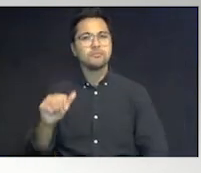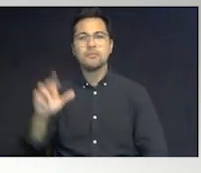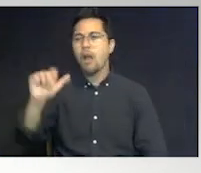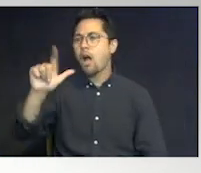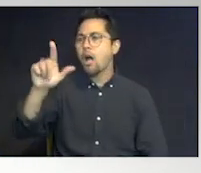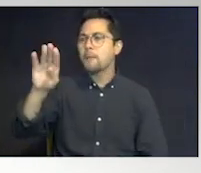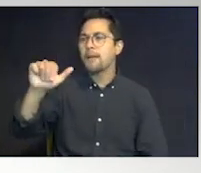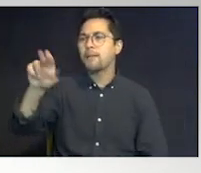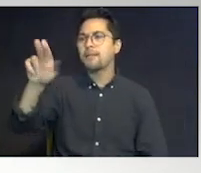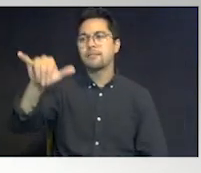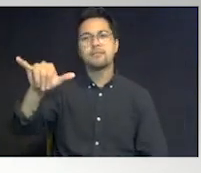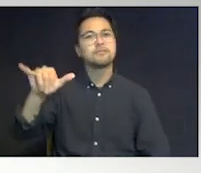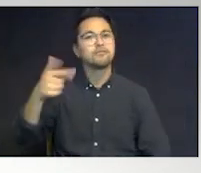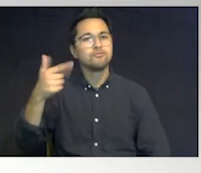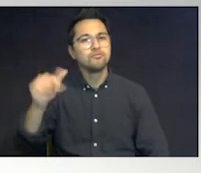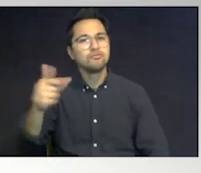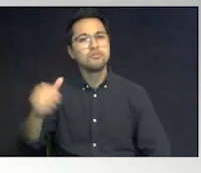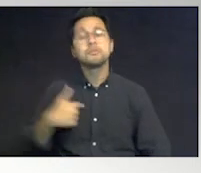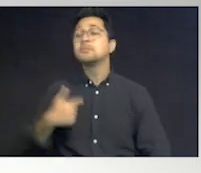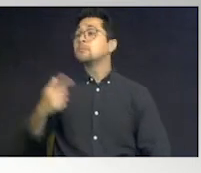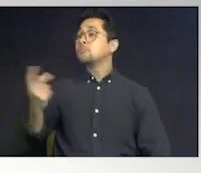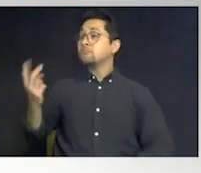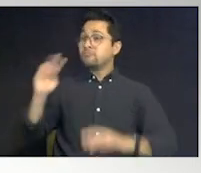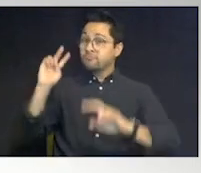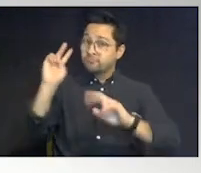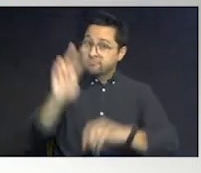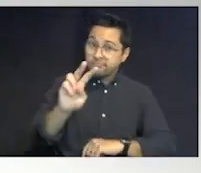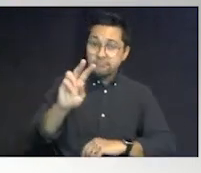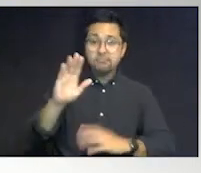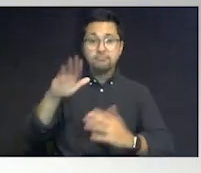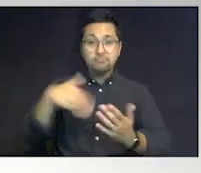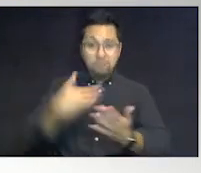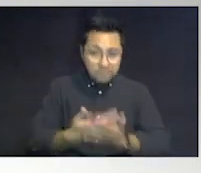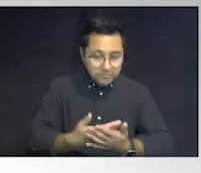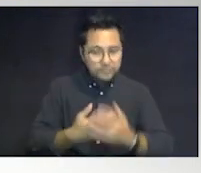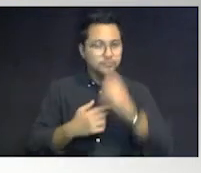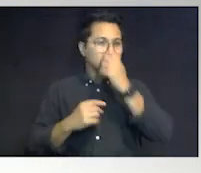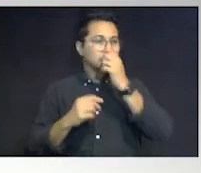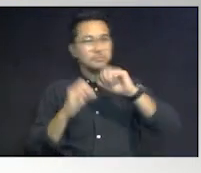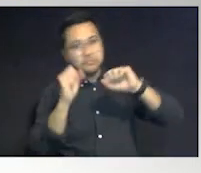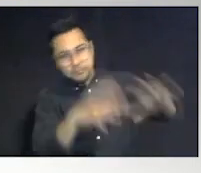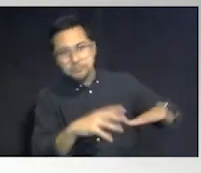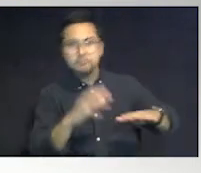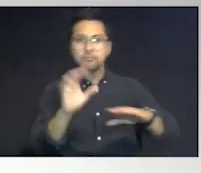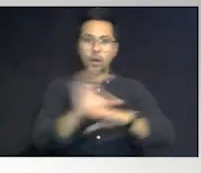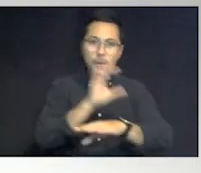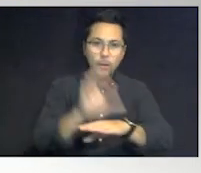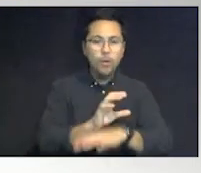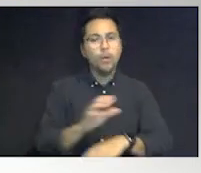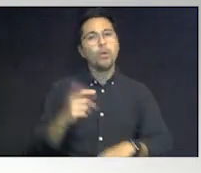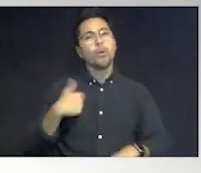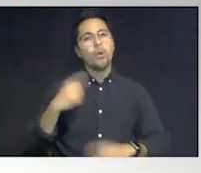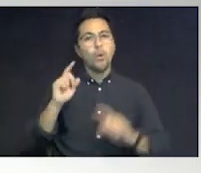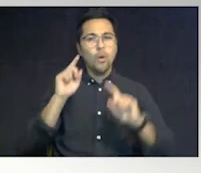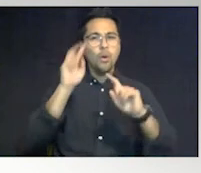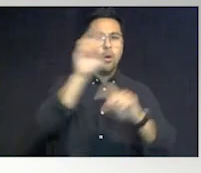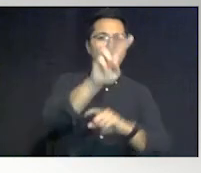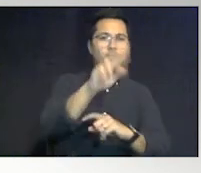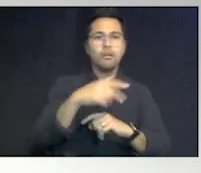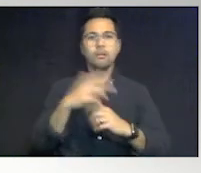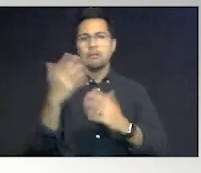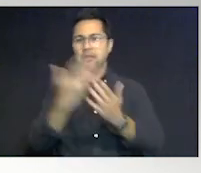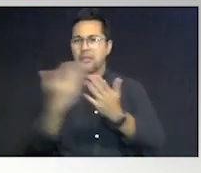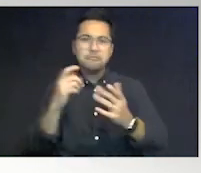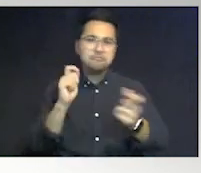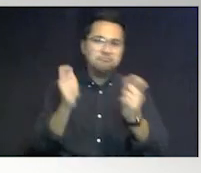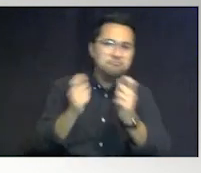Albany, Georgia. When we get there, as we always do, we put our stuff, computer, let's go over what we're going to change, what